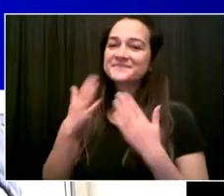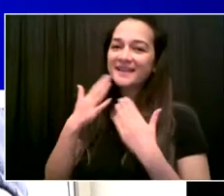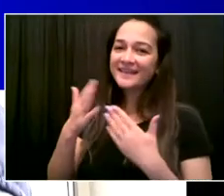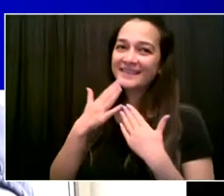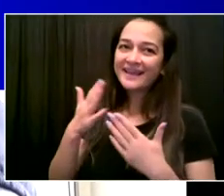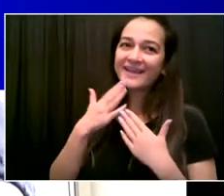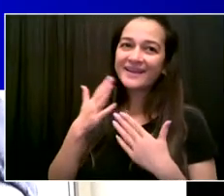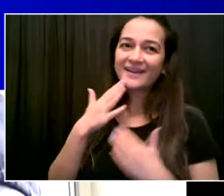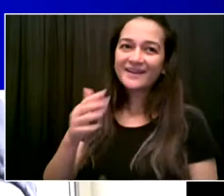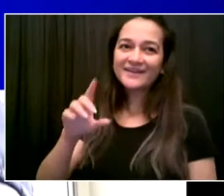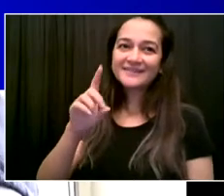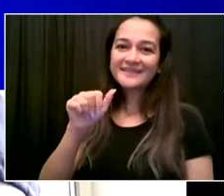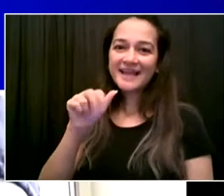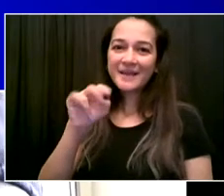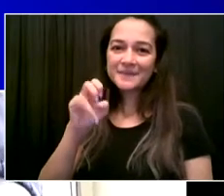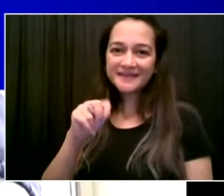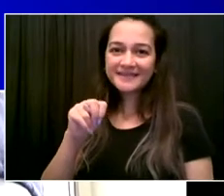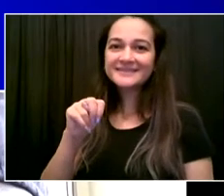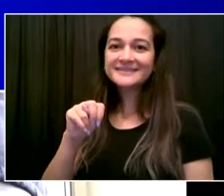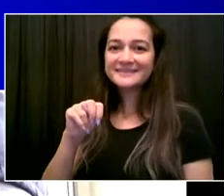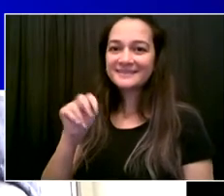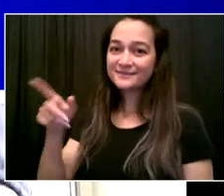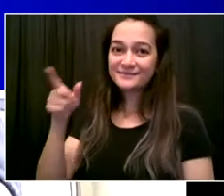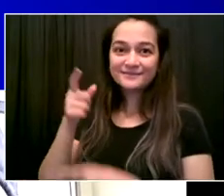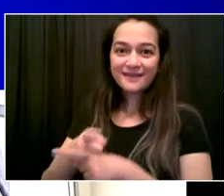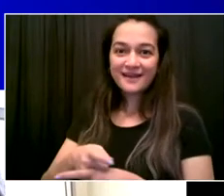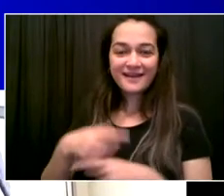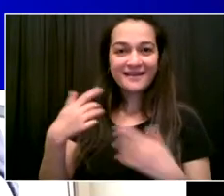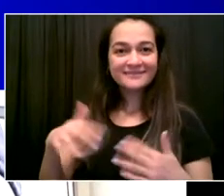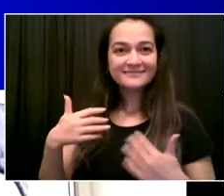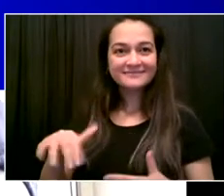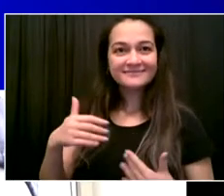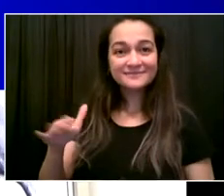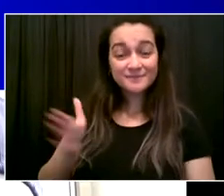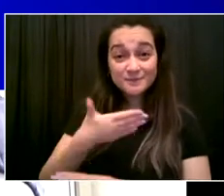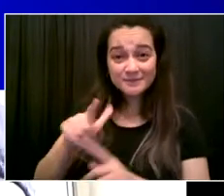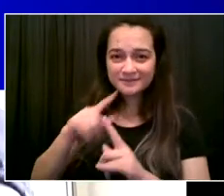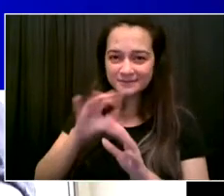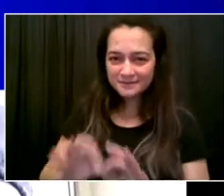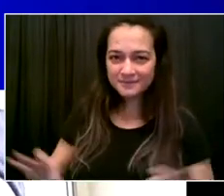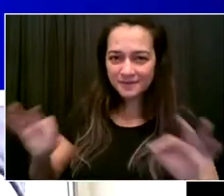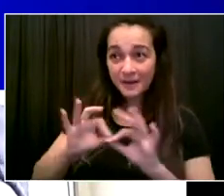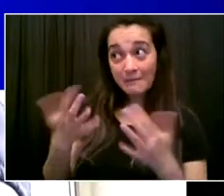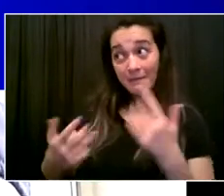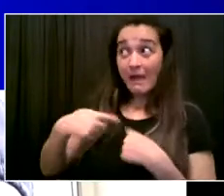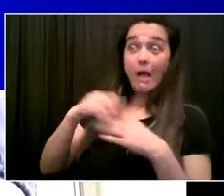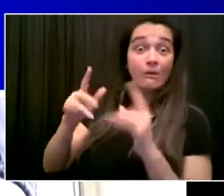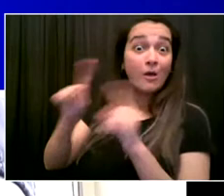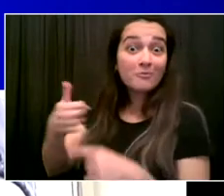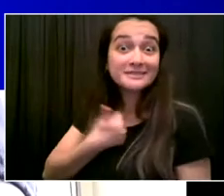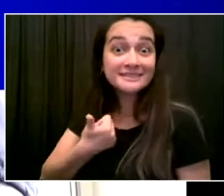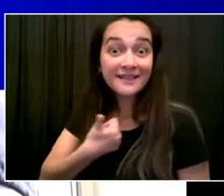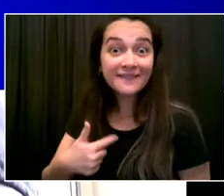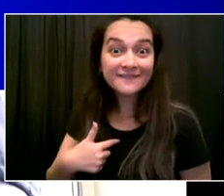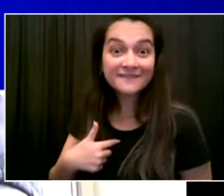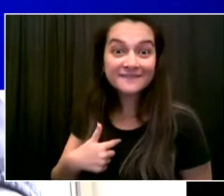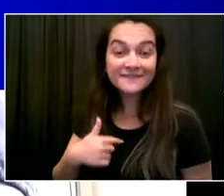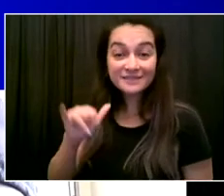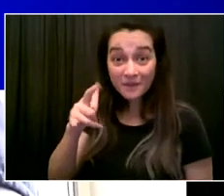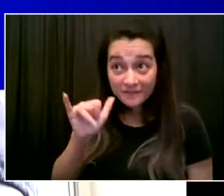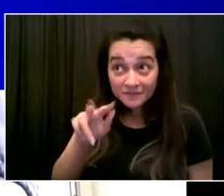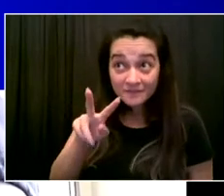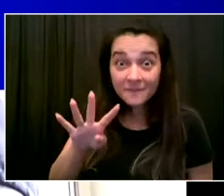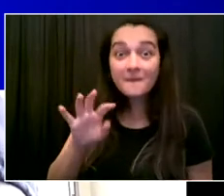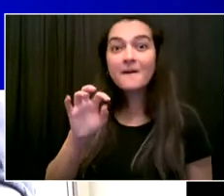I love that. And thank you. I really would love to be at your cookout because this is exactly what we see. Great people doing all over the city.